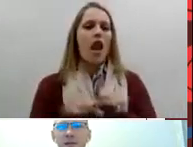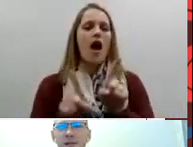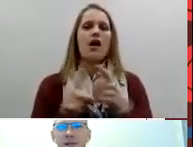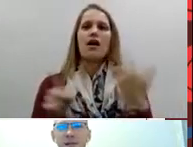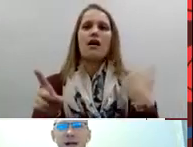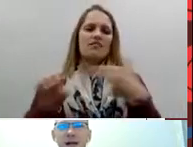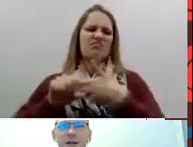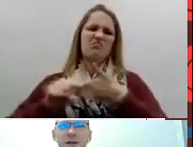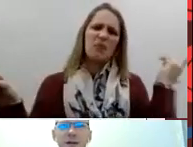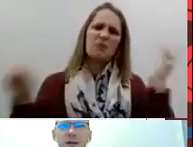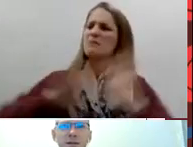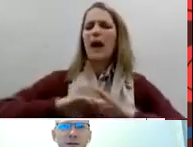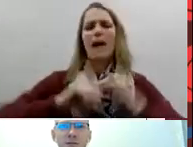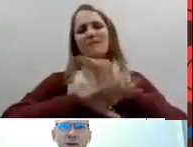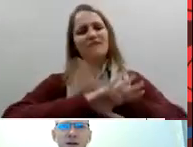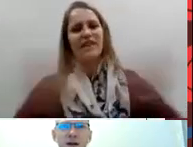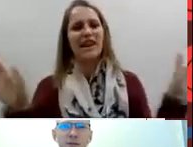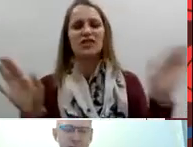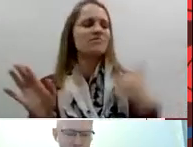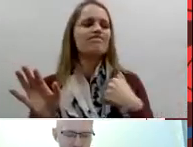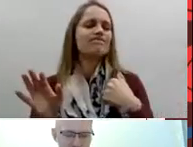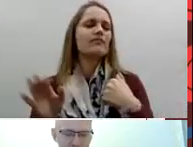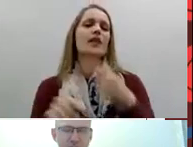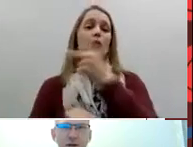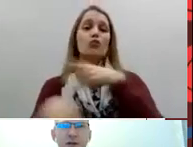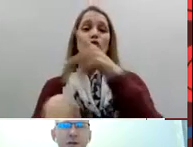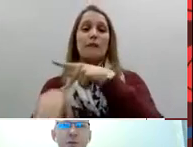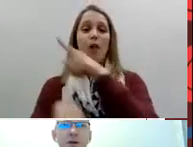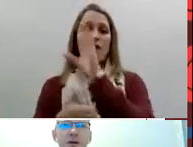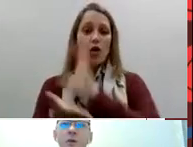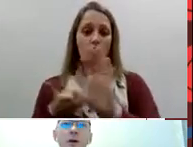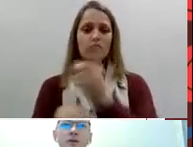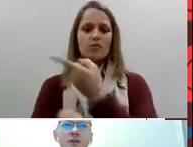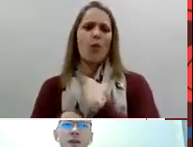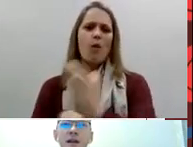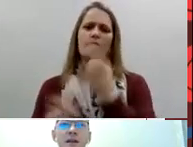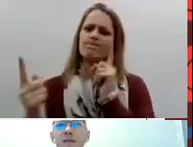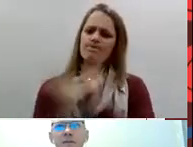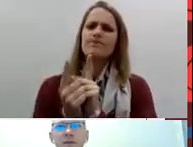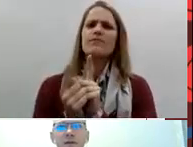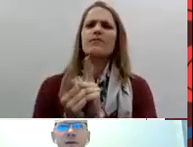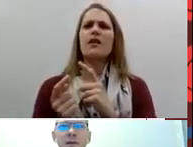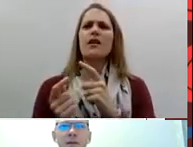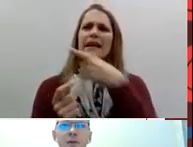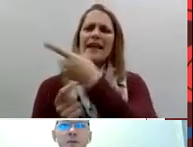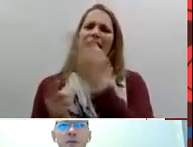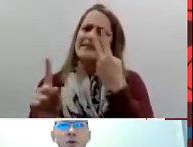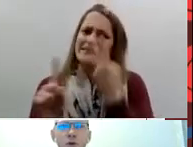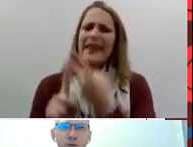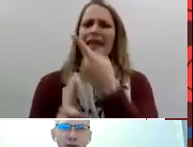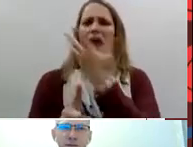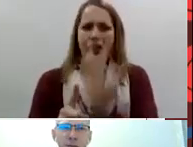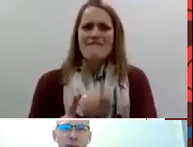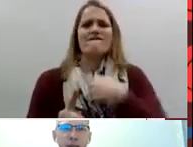I cried so much I was absolutely disappointed I wanted to just leave leave the principal